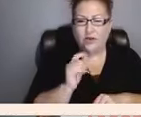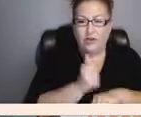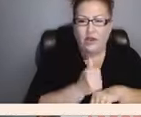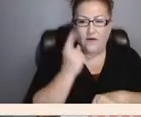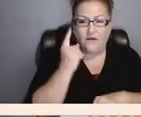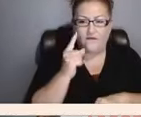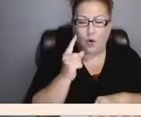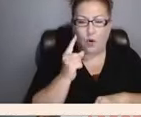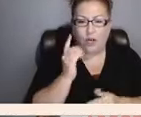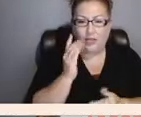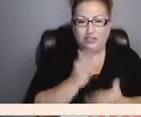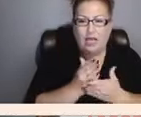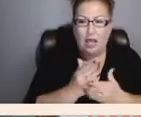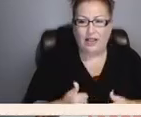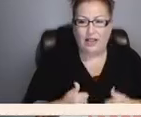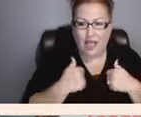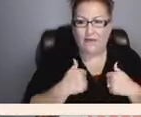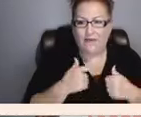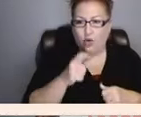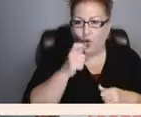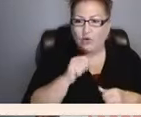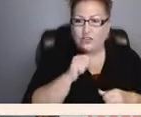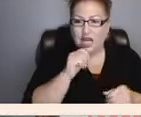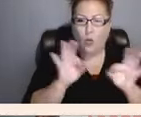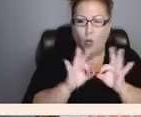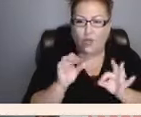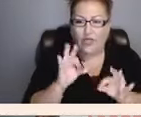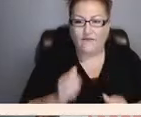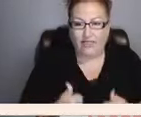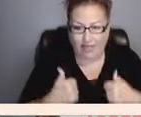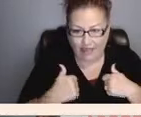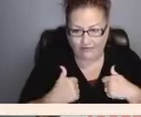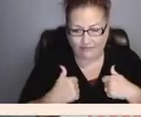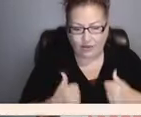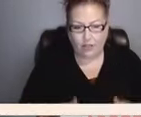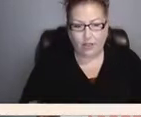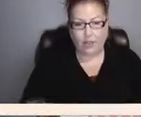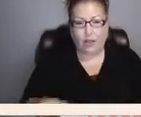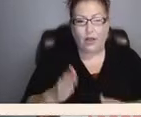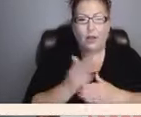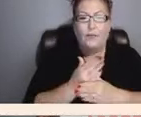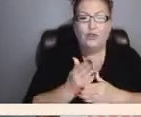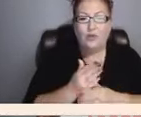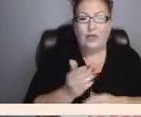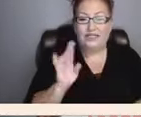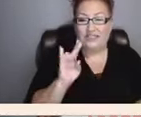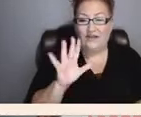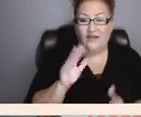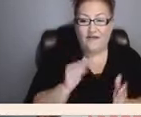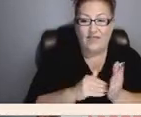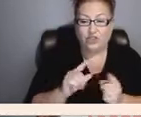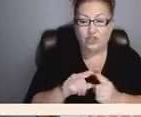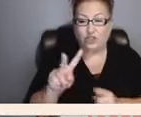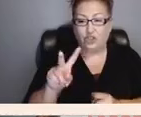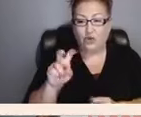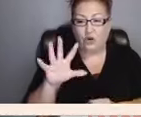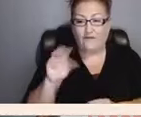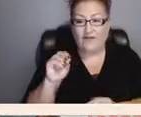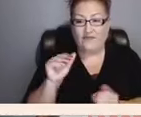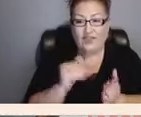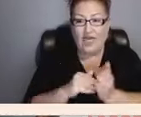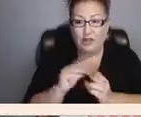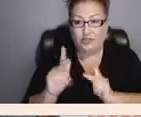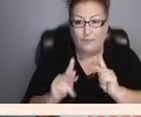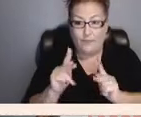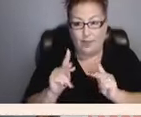unworthy of life. Between 75,000 to 250,000 people were intellectually